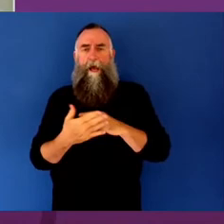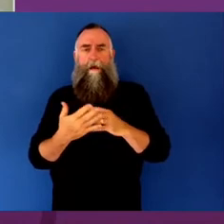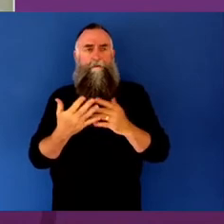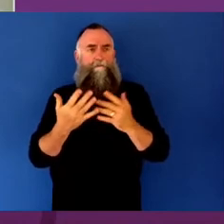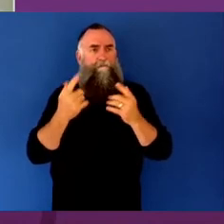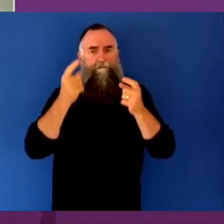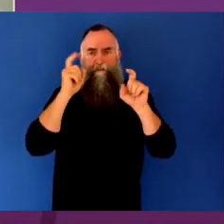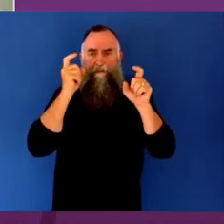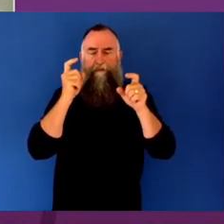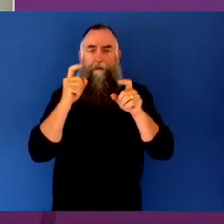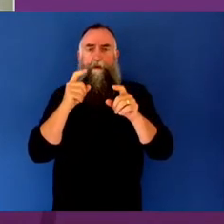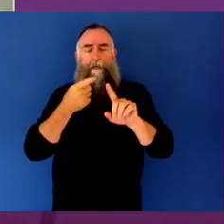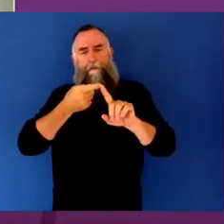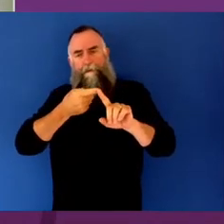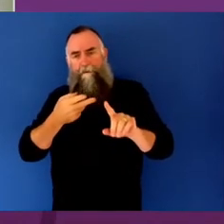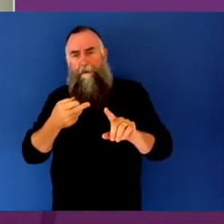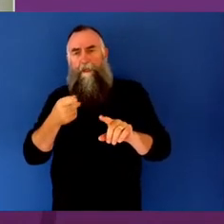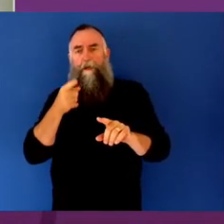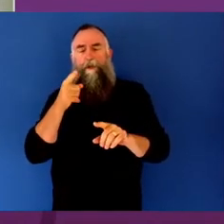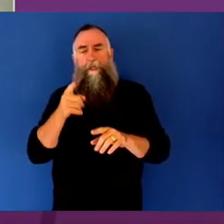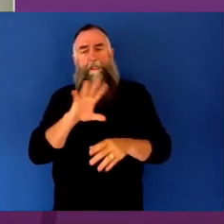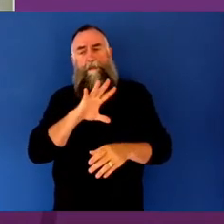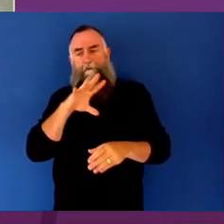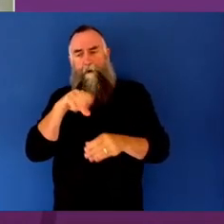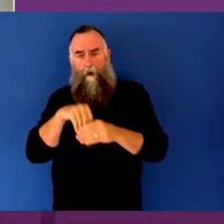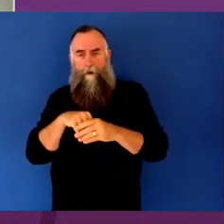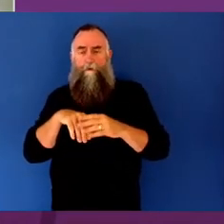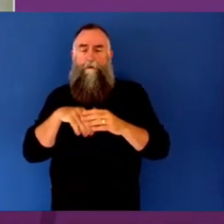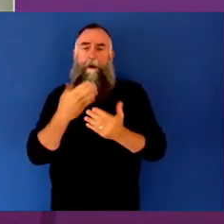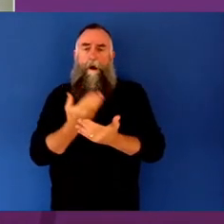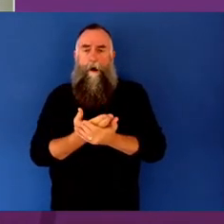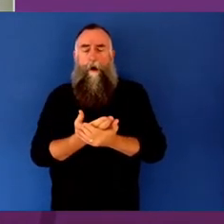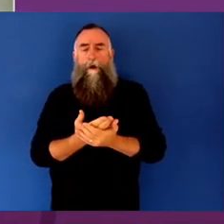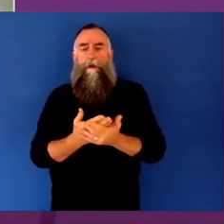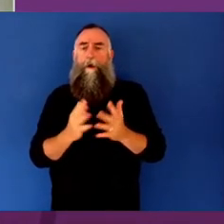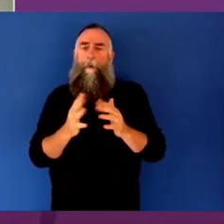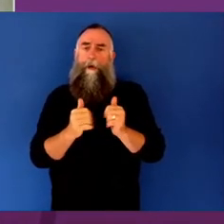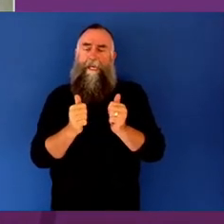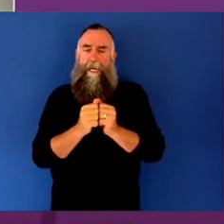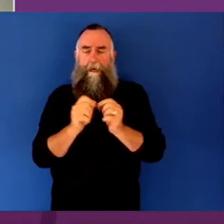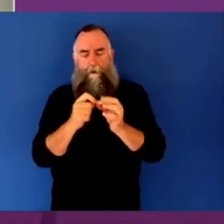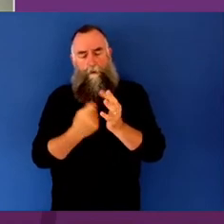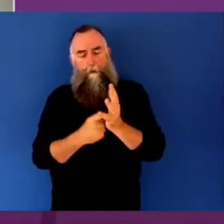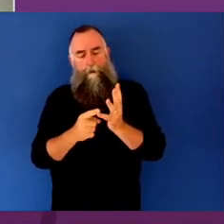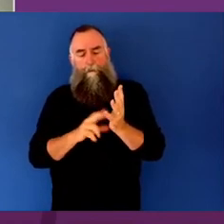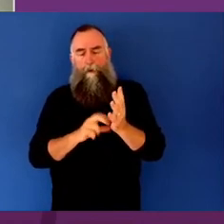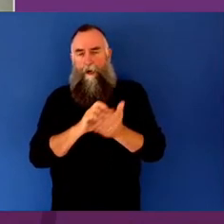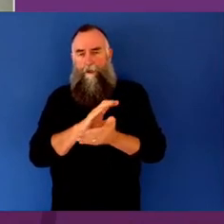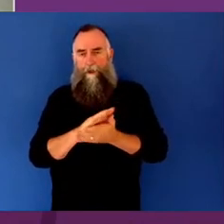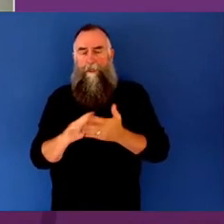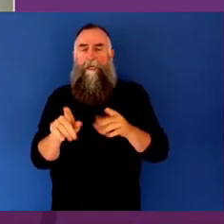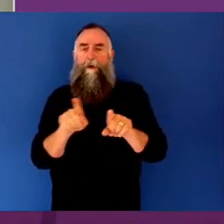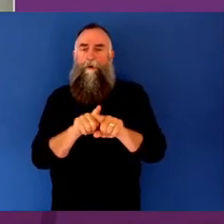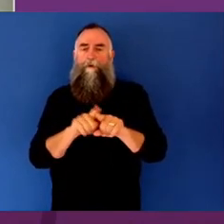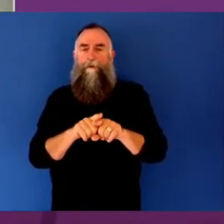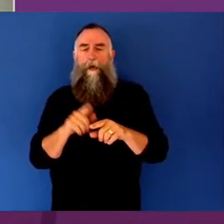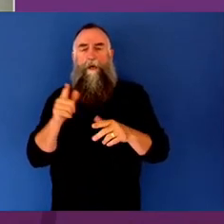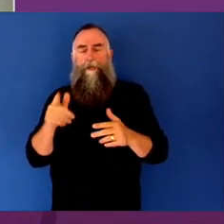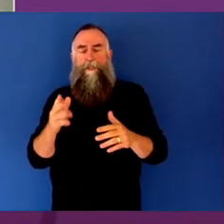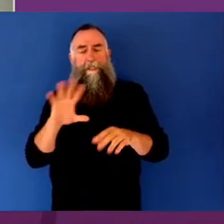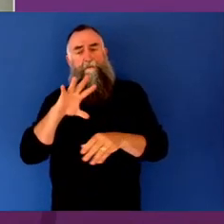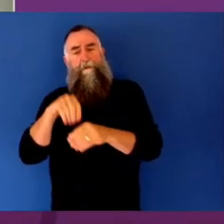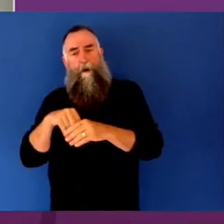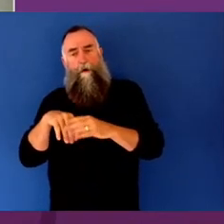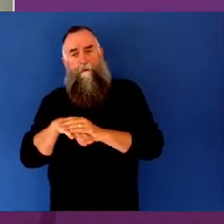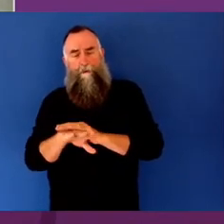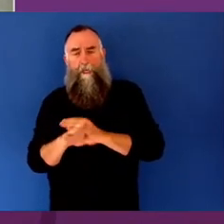on ABC Classic, so she may be familiar to quite a few of you. And alongside extensive classical singing work, she's released four